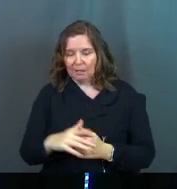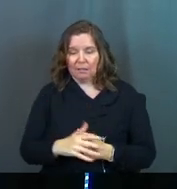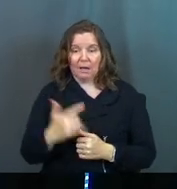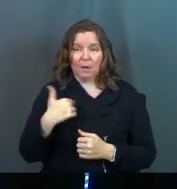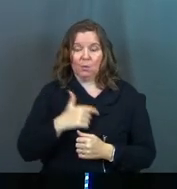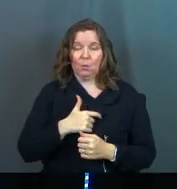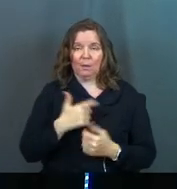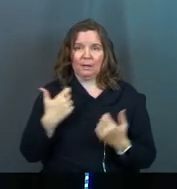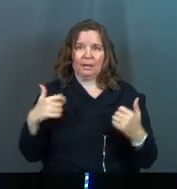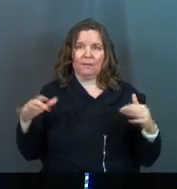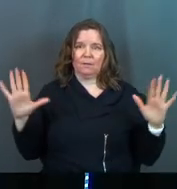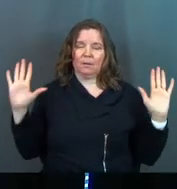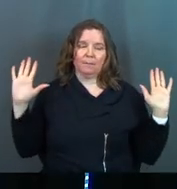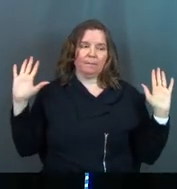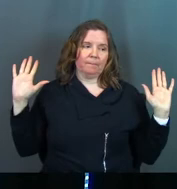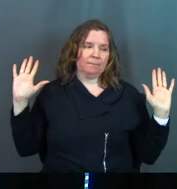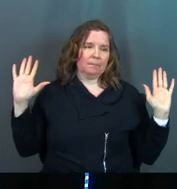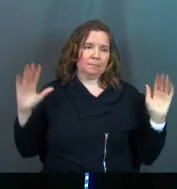and we had given up.